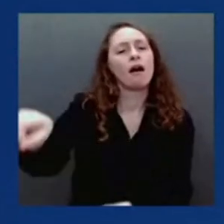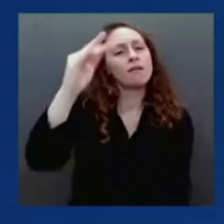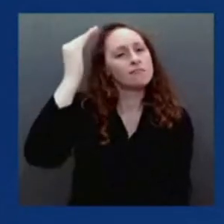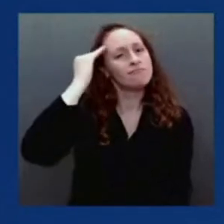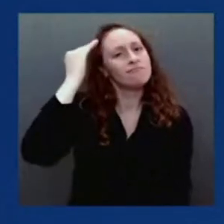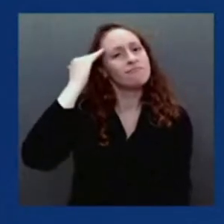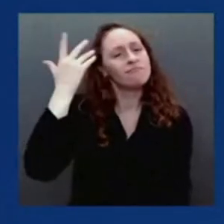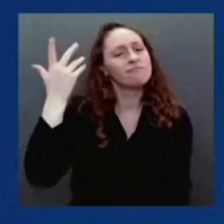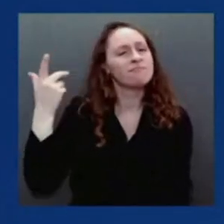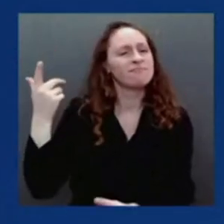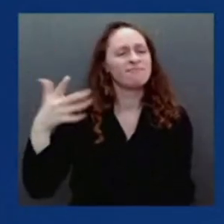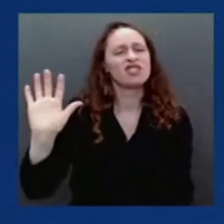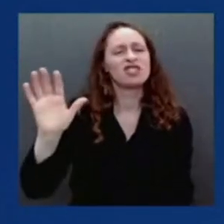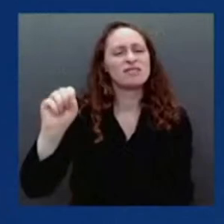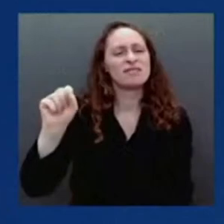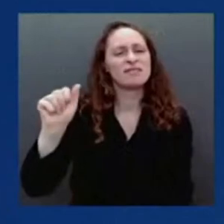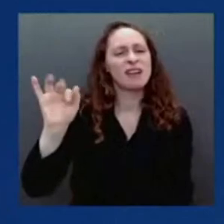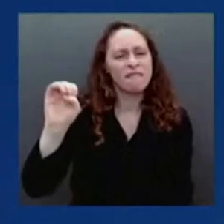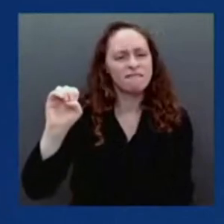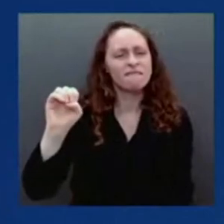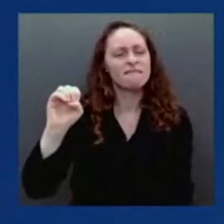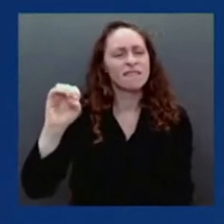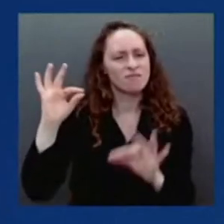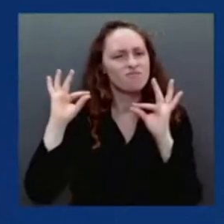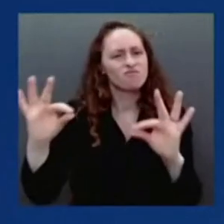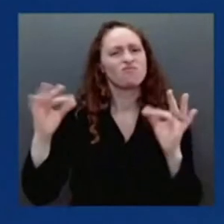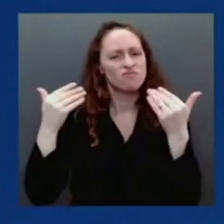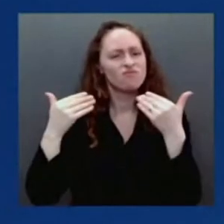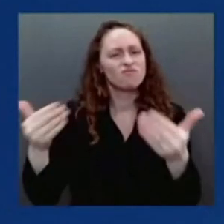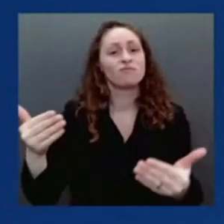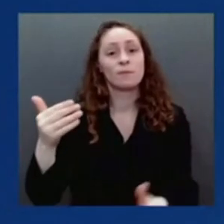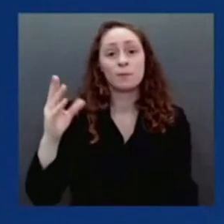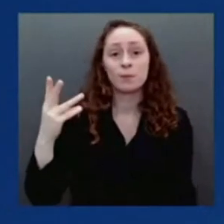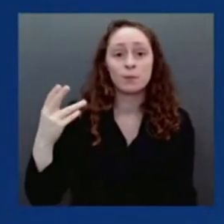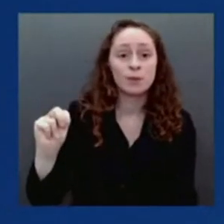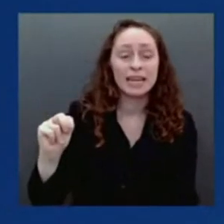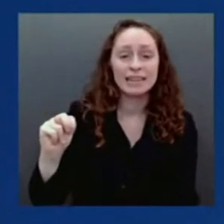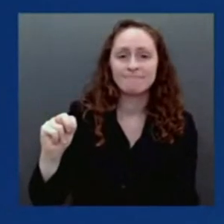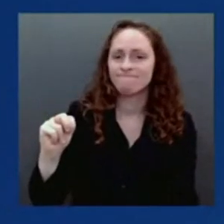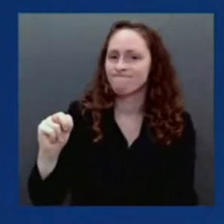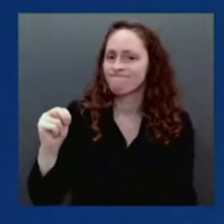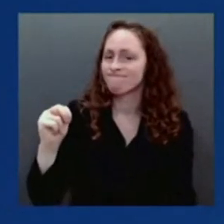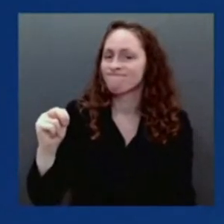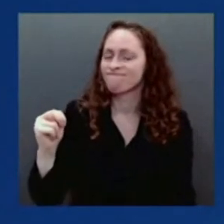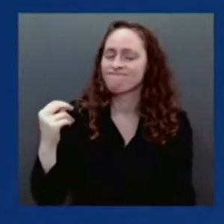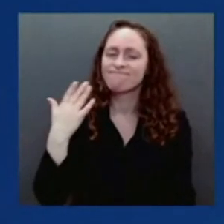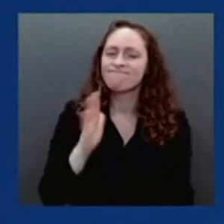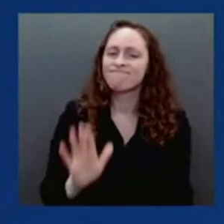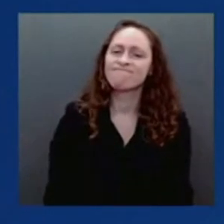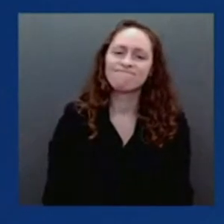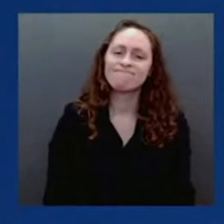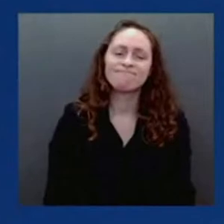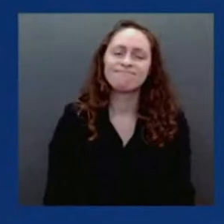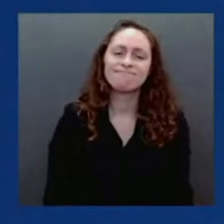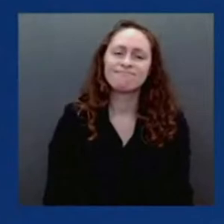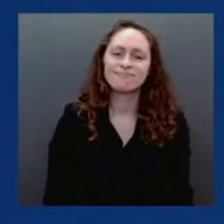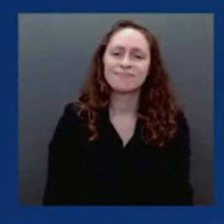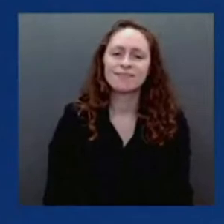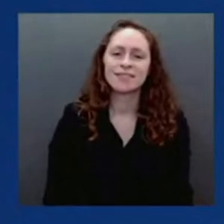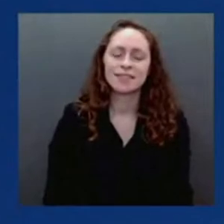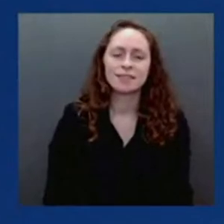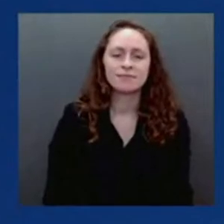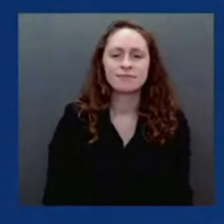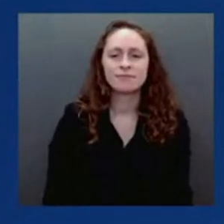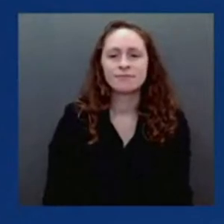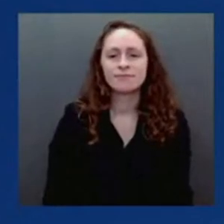timetable on that. We'll just have to wait and see. So on the pills distribution, first of all, the FDA and NIH have provided guidelines